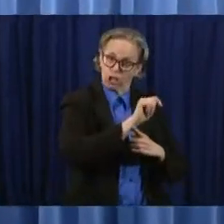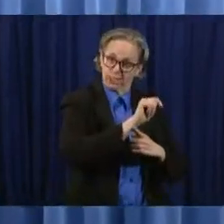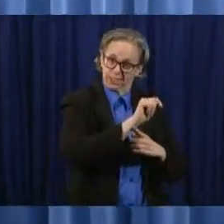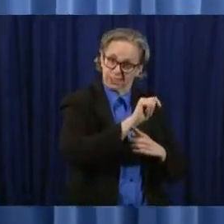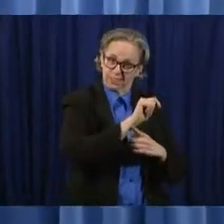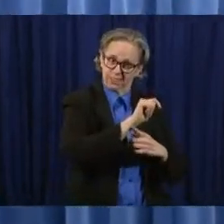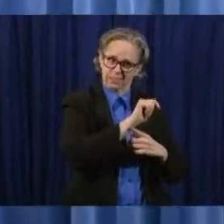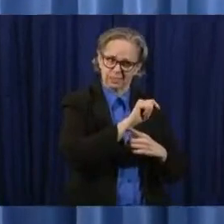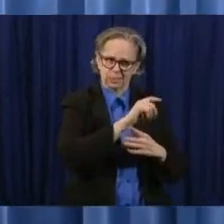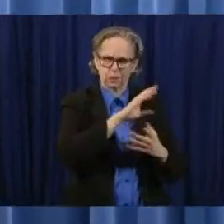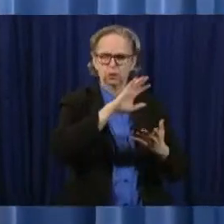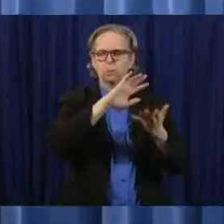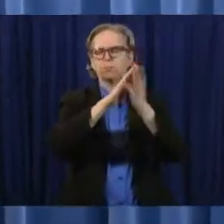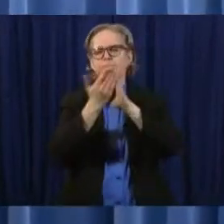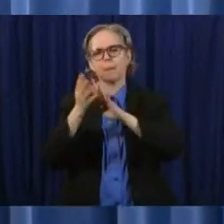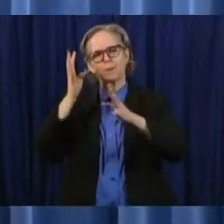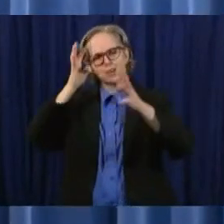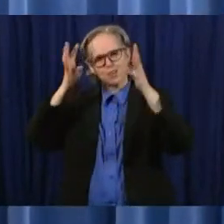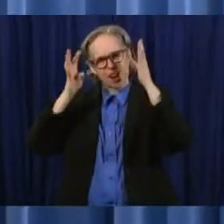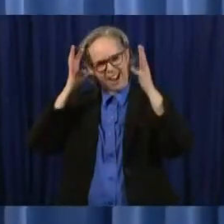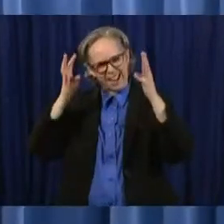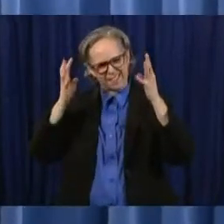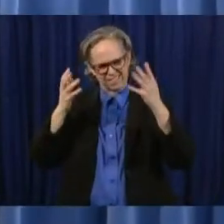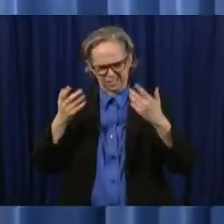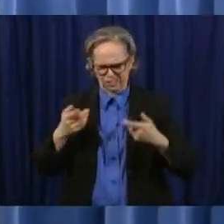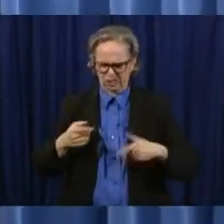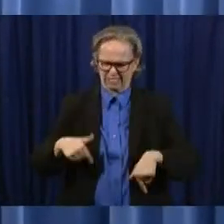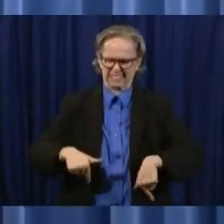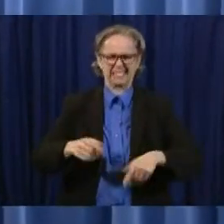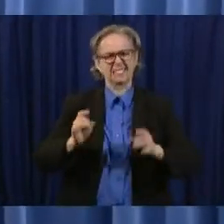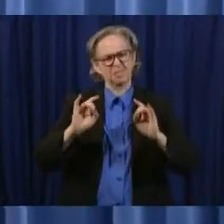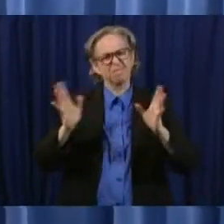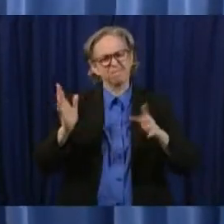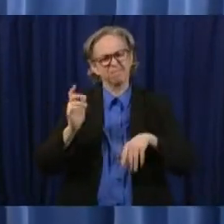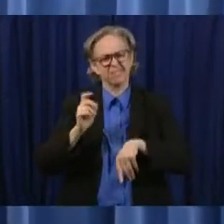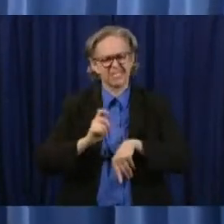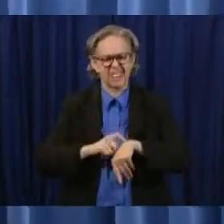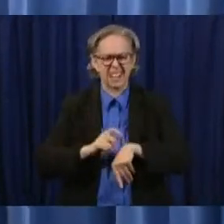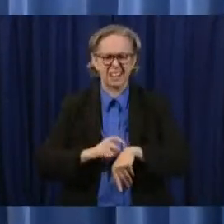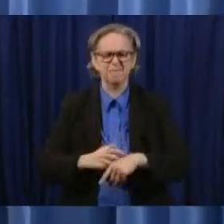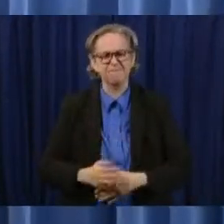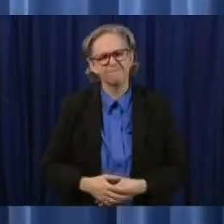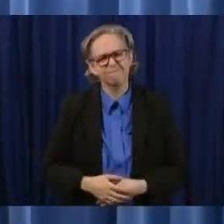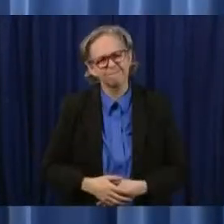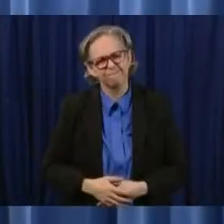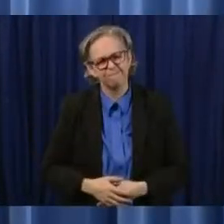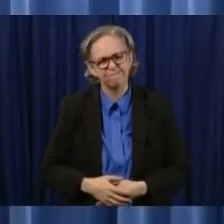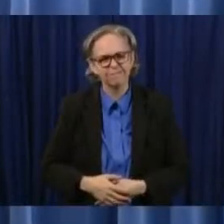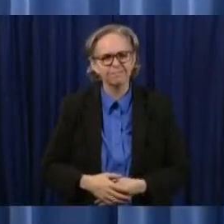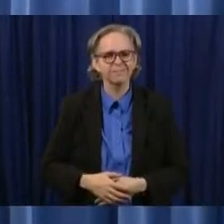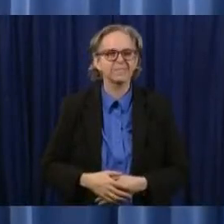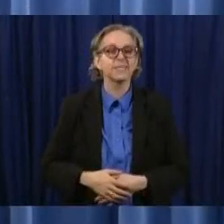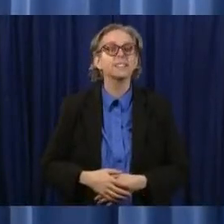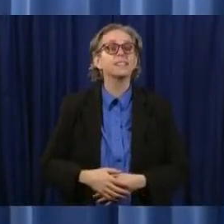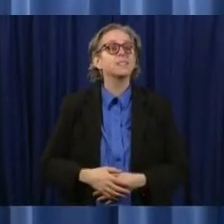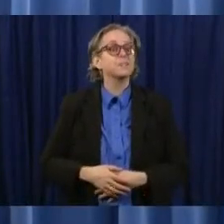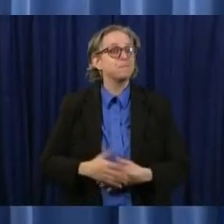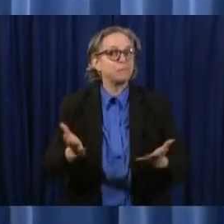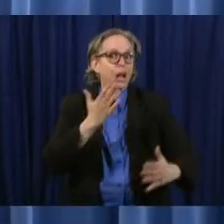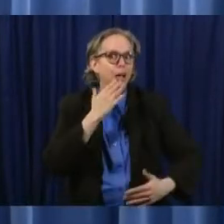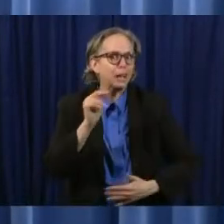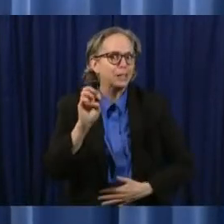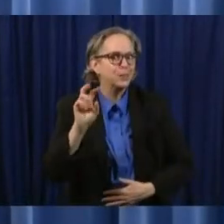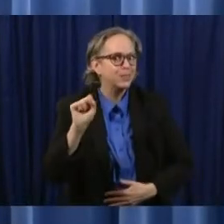different time period in our history some good news about